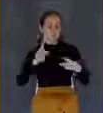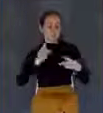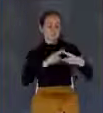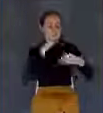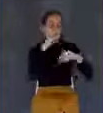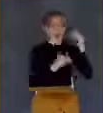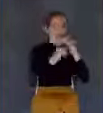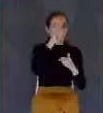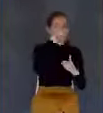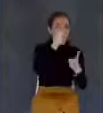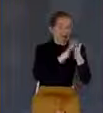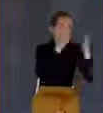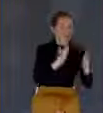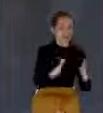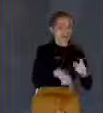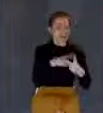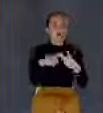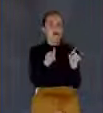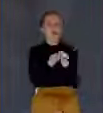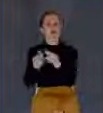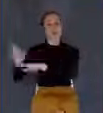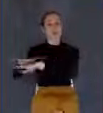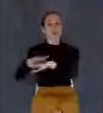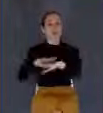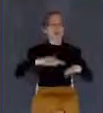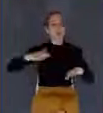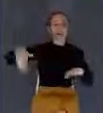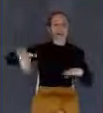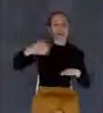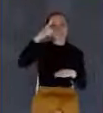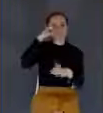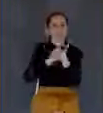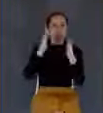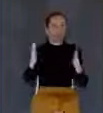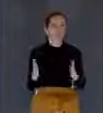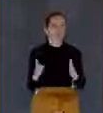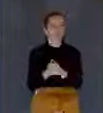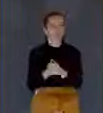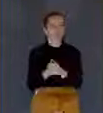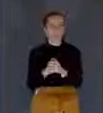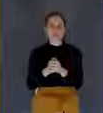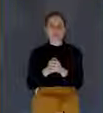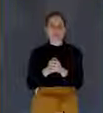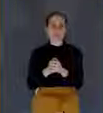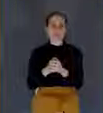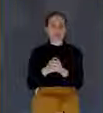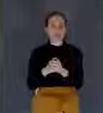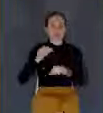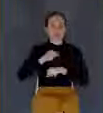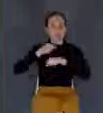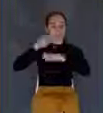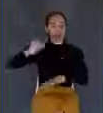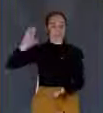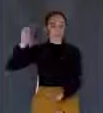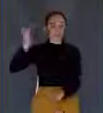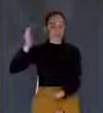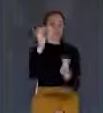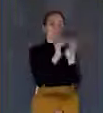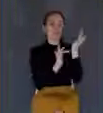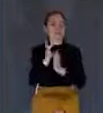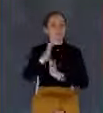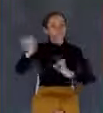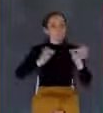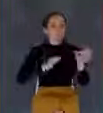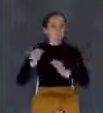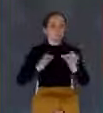about his coming kingdom. So in this Mount Olivet discourse, Jesus basically describes what